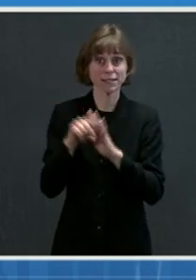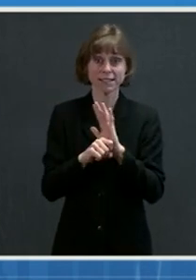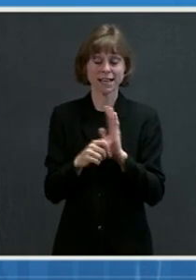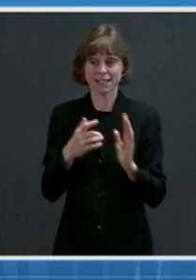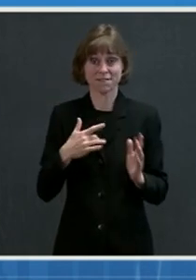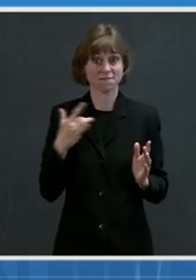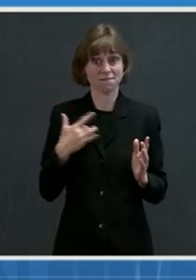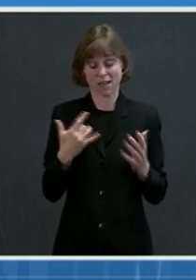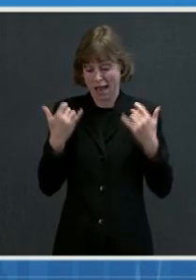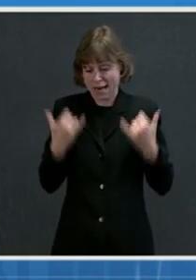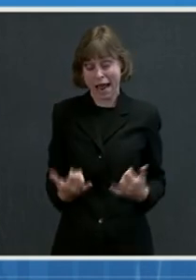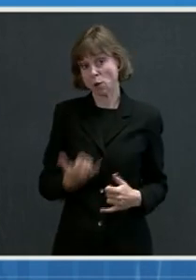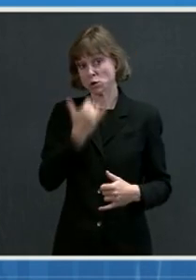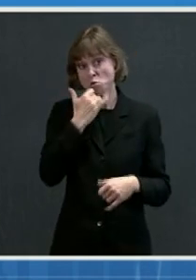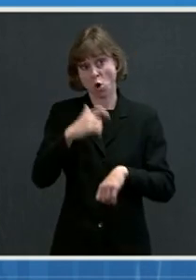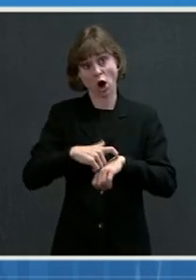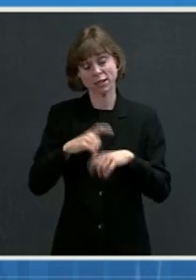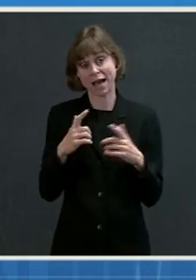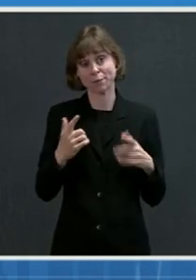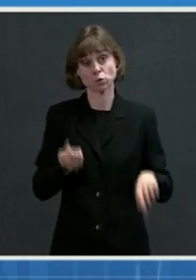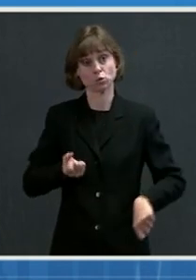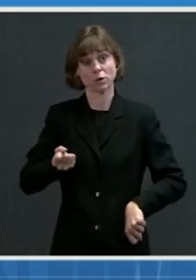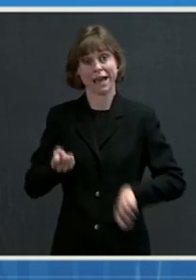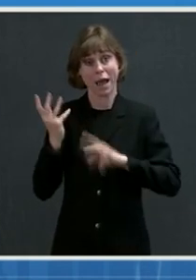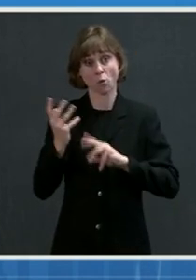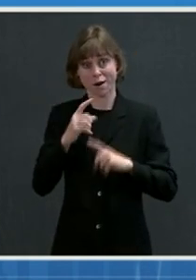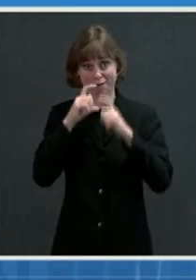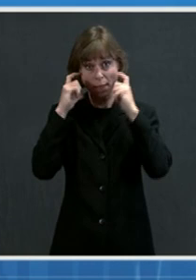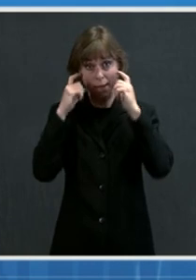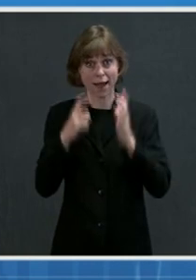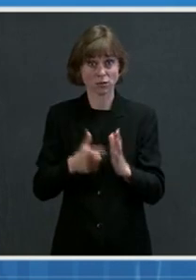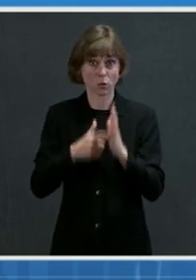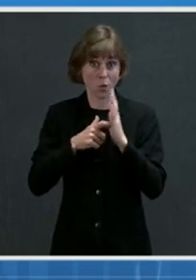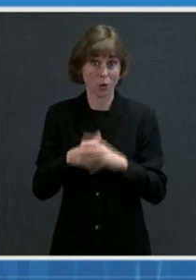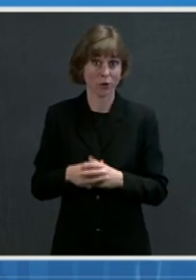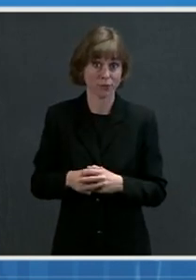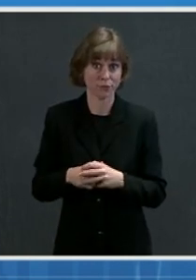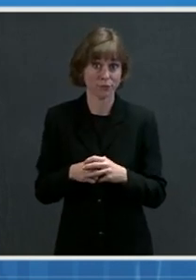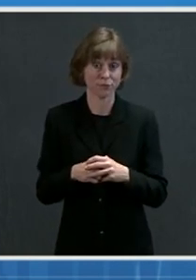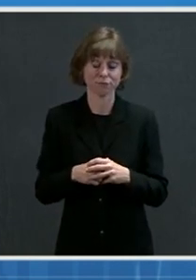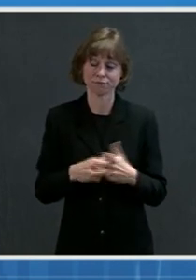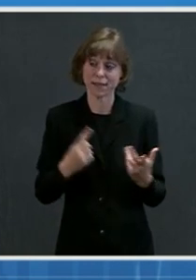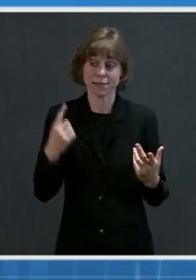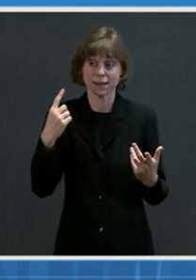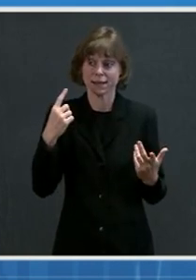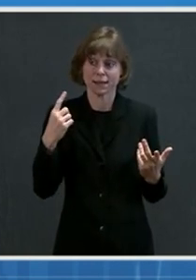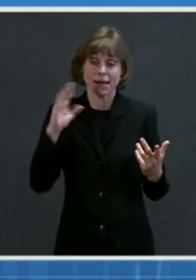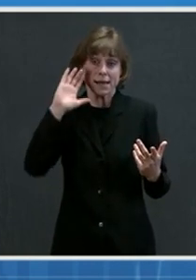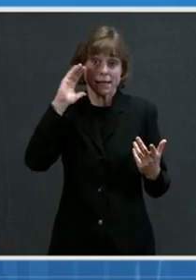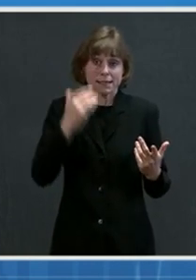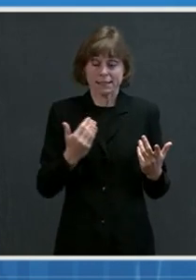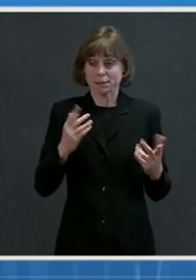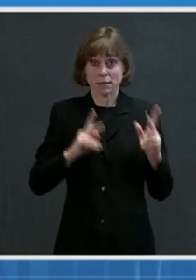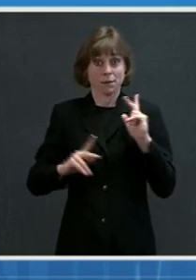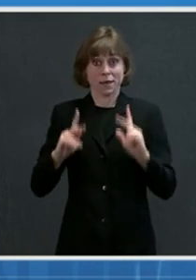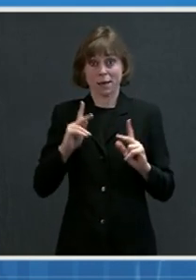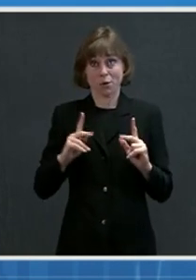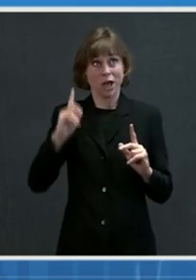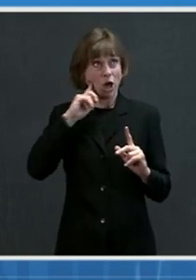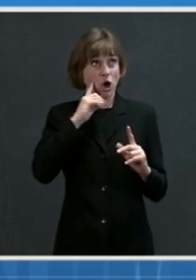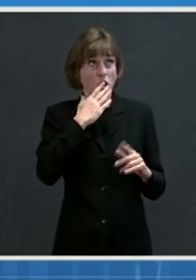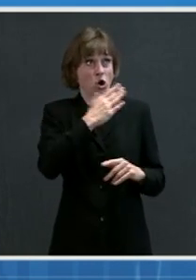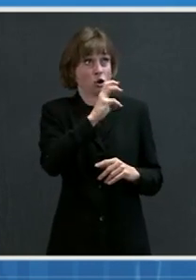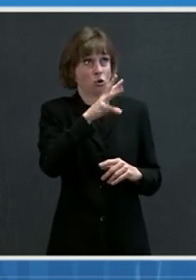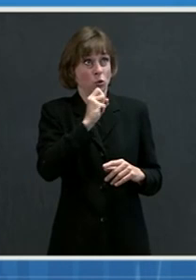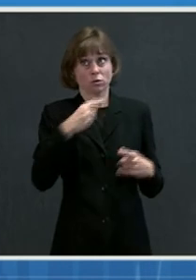to lift the mask mandate that it I know it seems counterintuitive to folks to hear good news in the